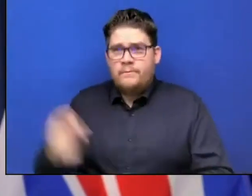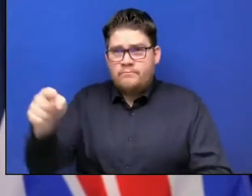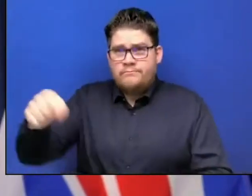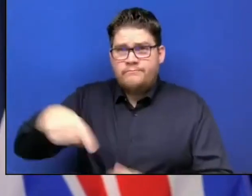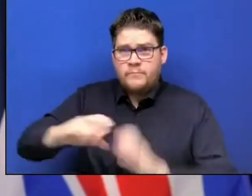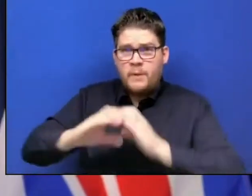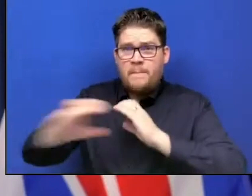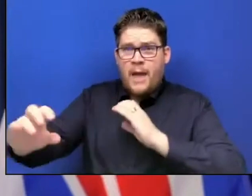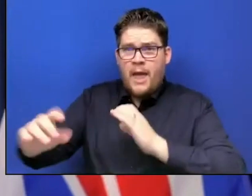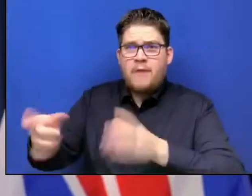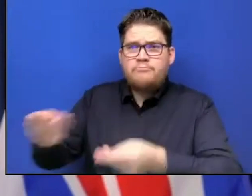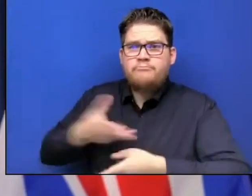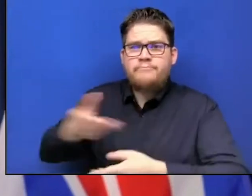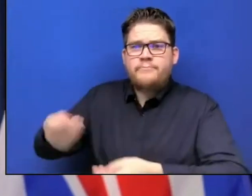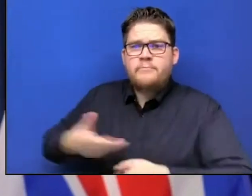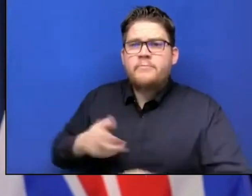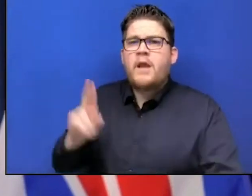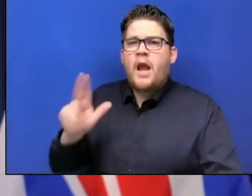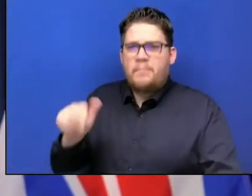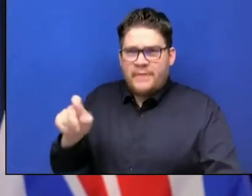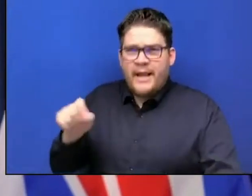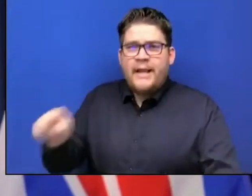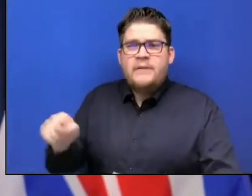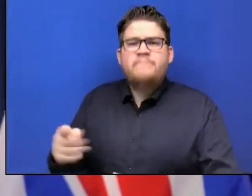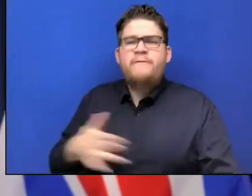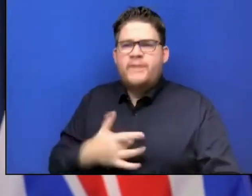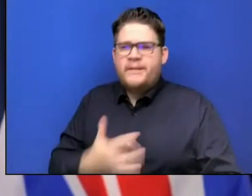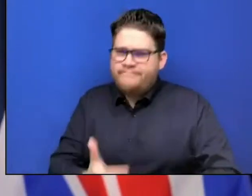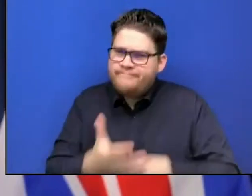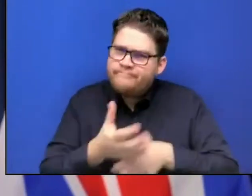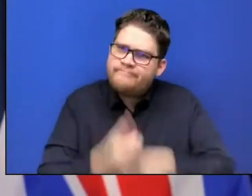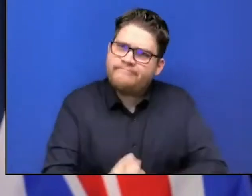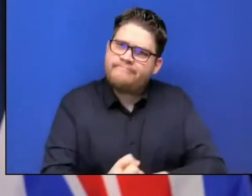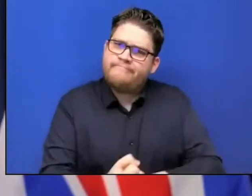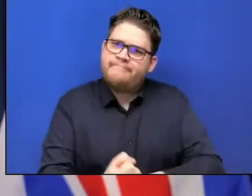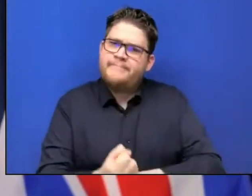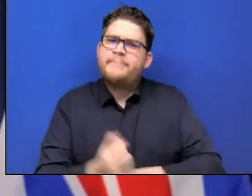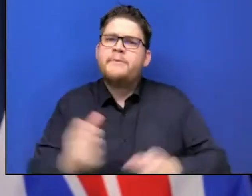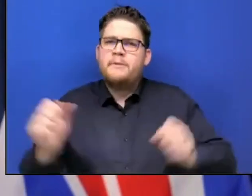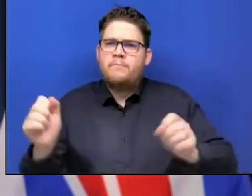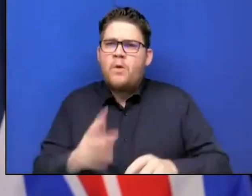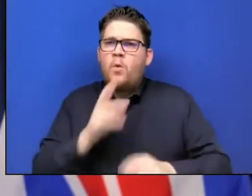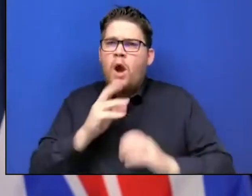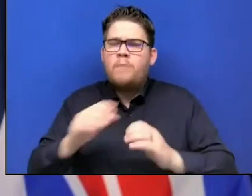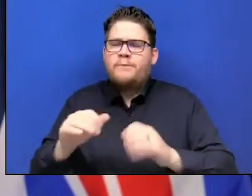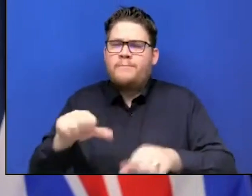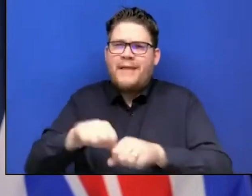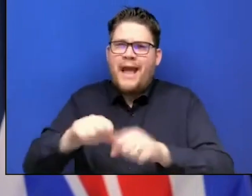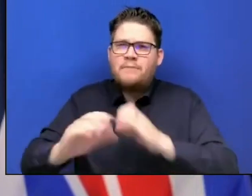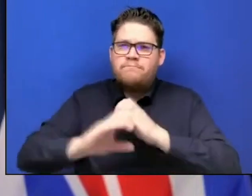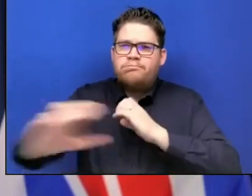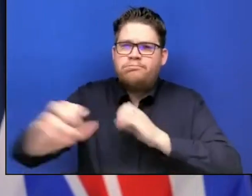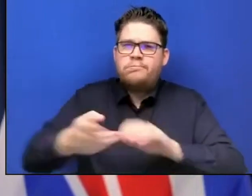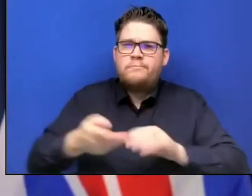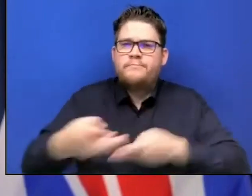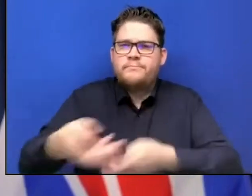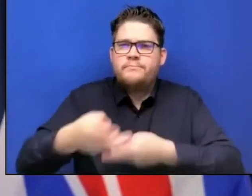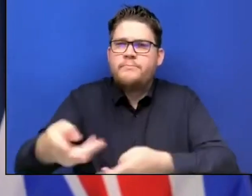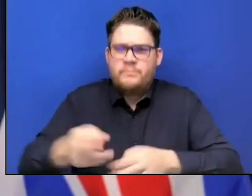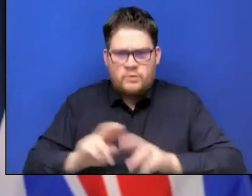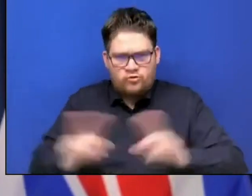updates that it will be getting to be able to function on the date that they anticipated. And so one of the things obviously